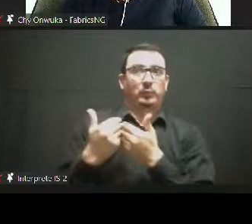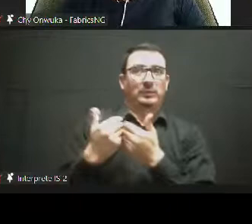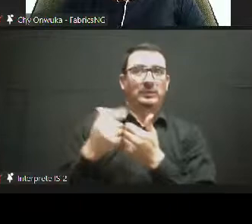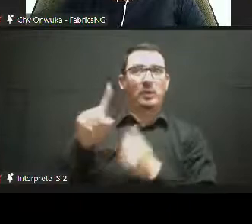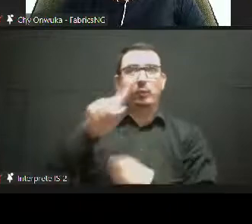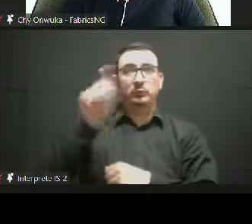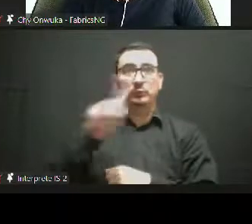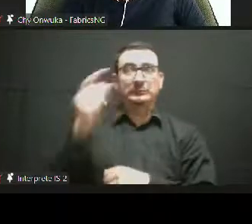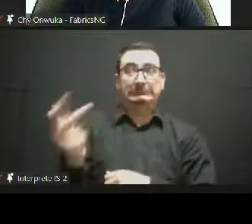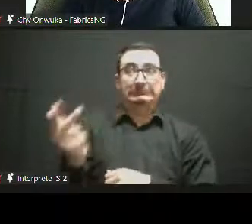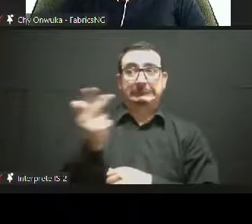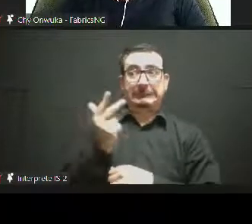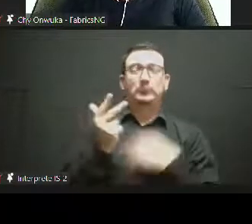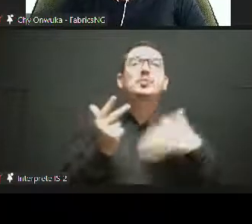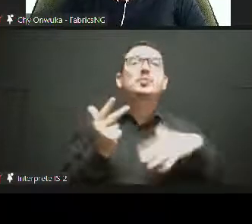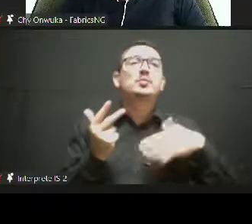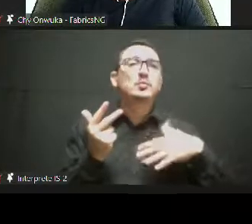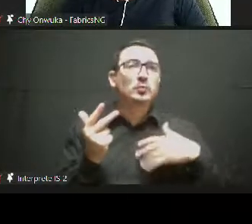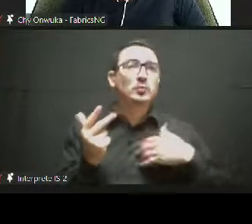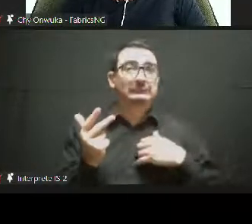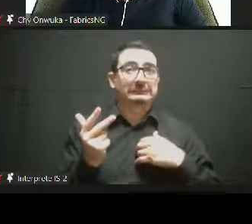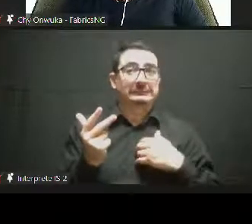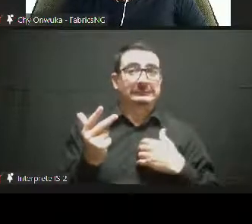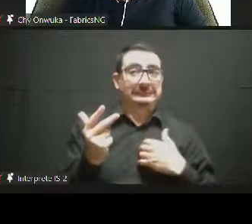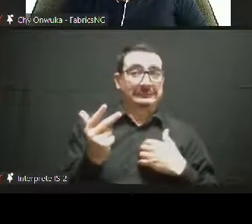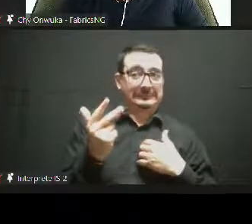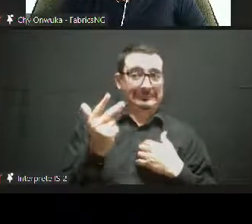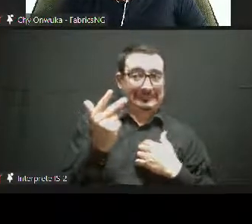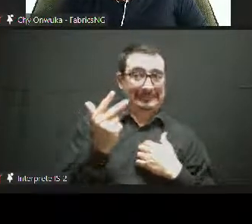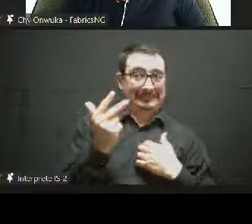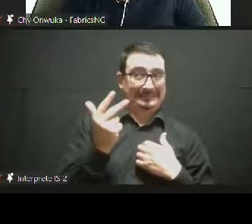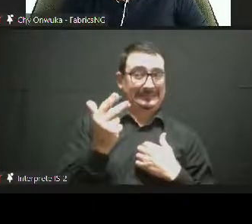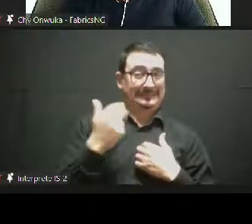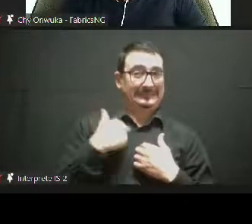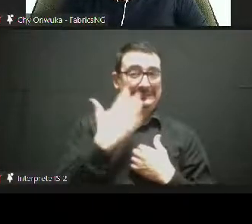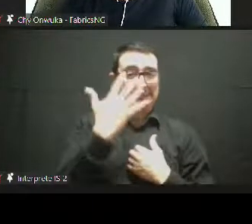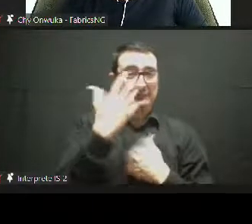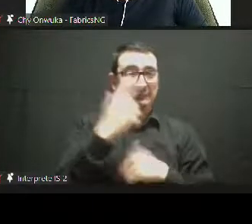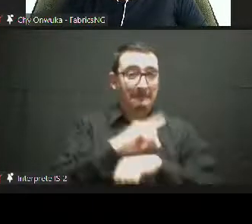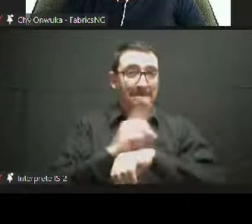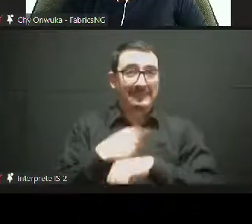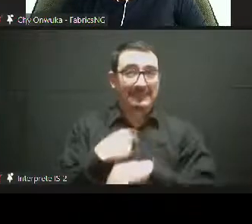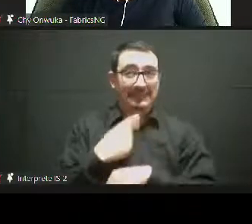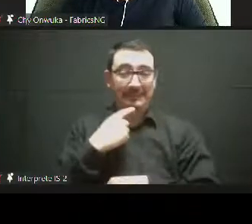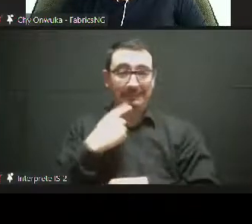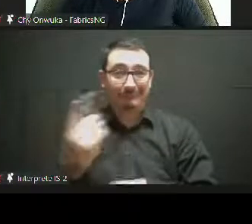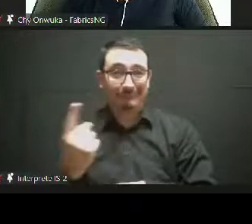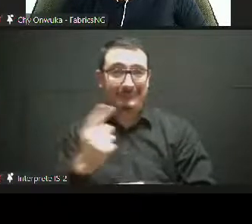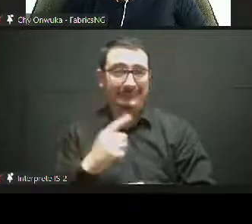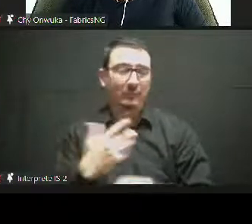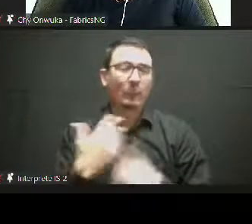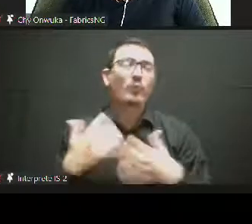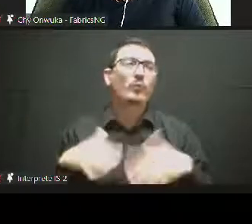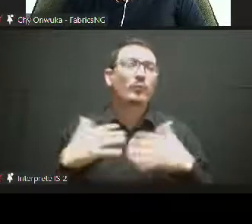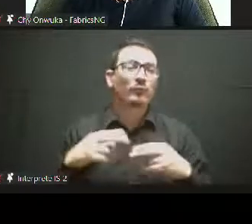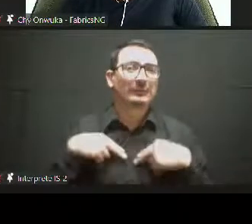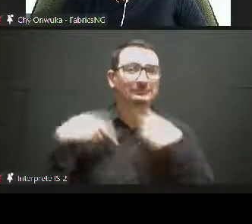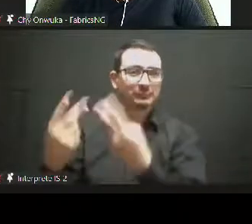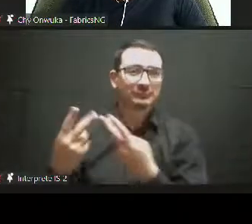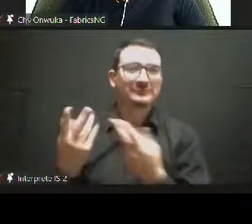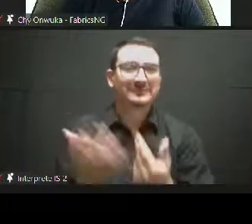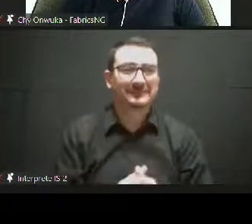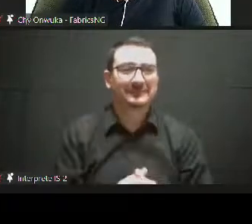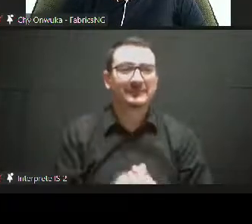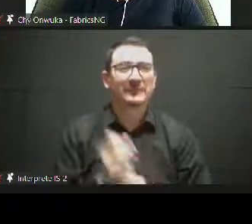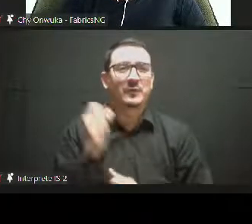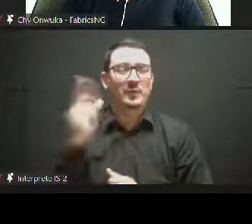That all could invite a public lecture in and of itself. So I'll try and be